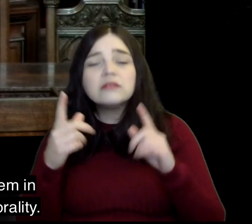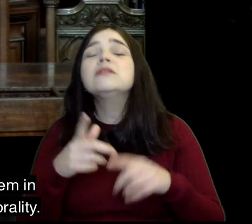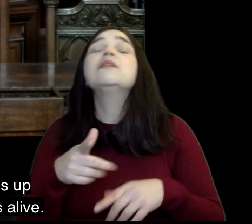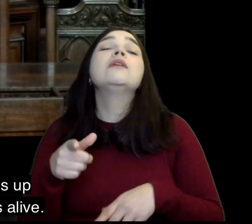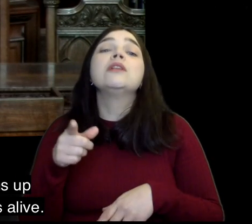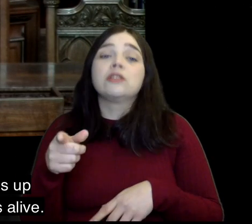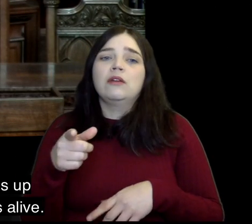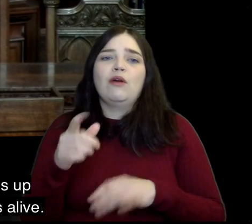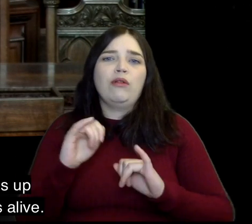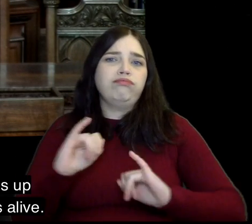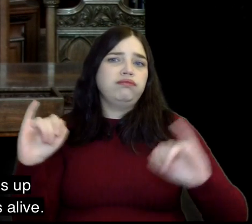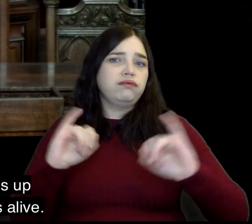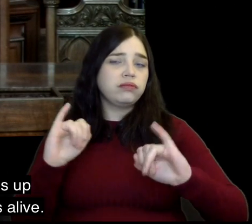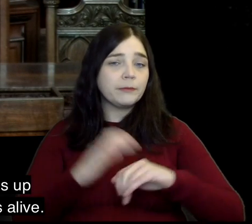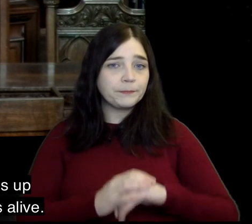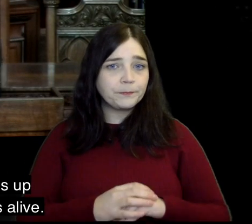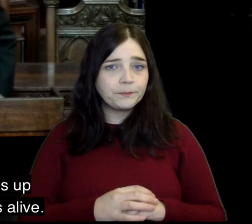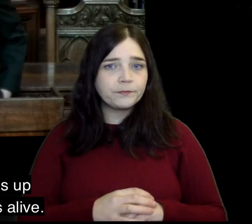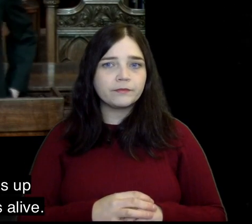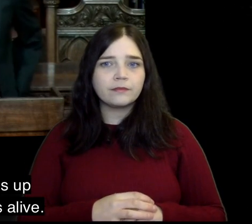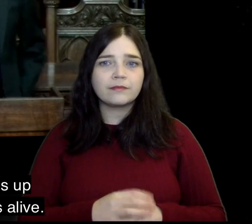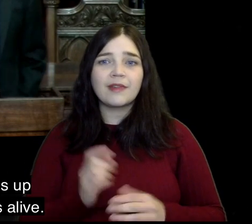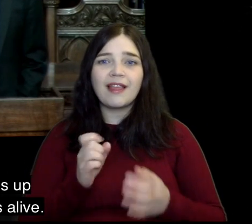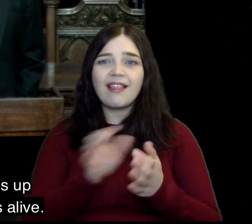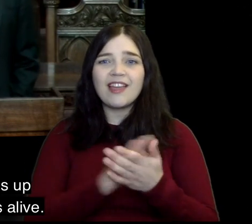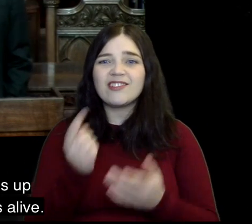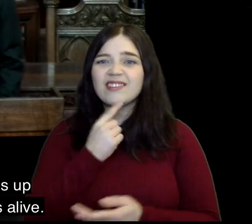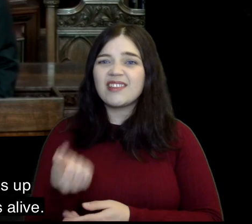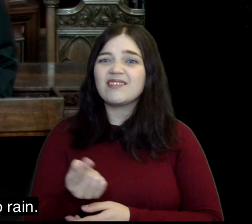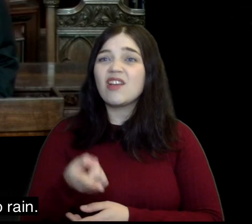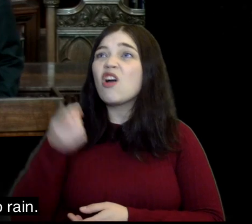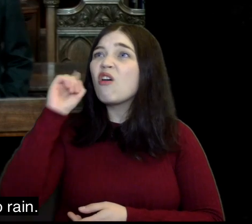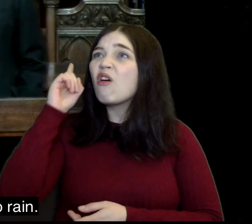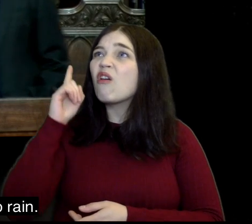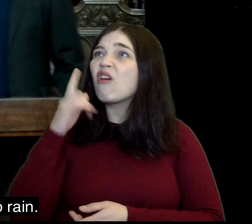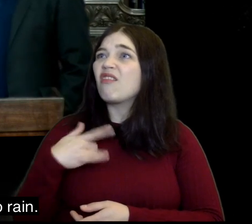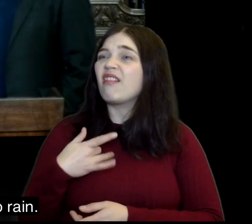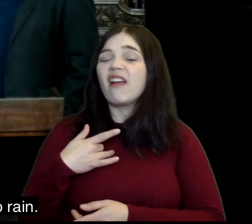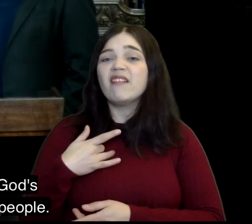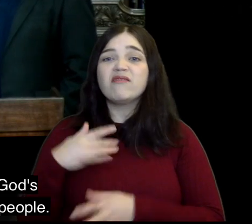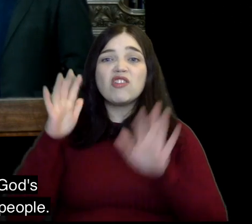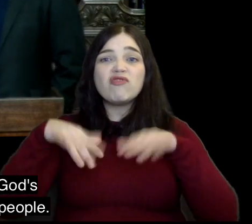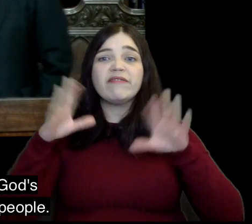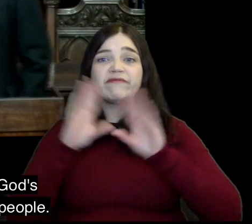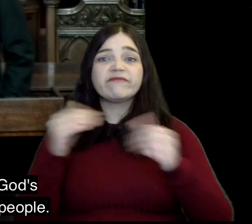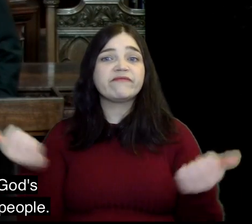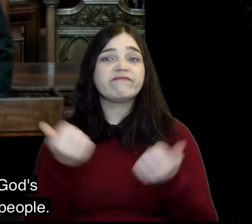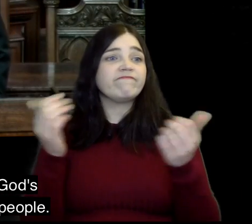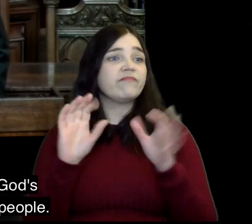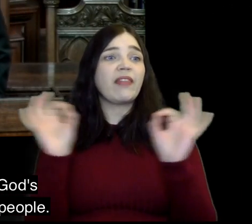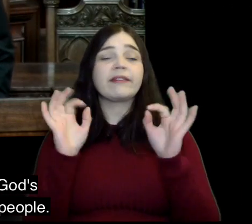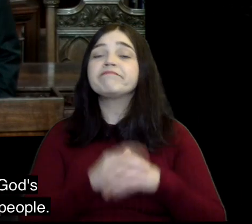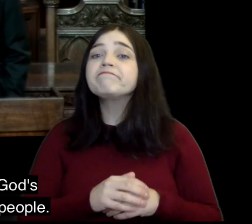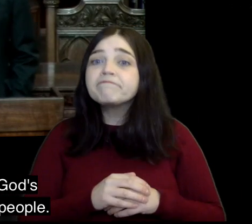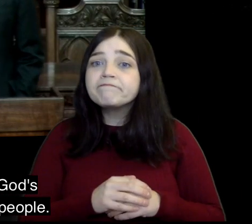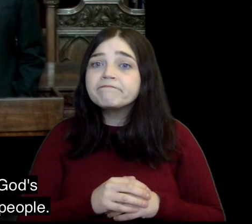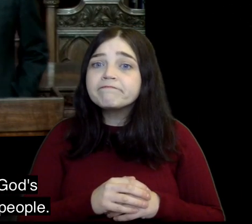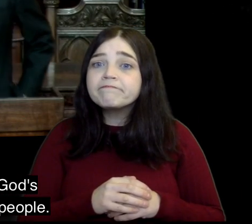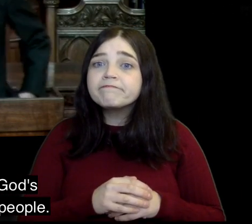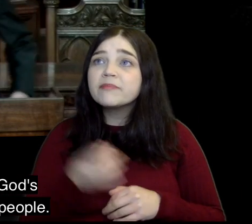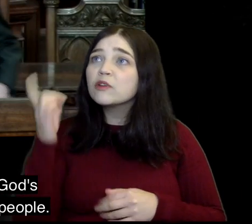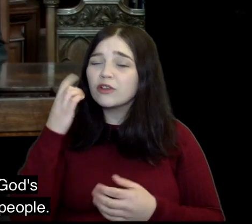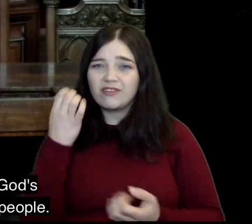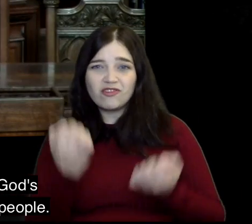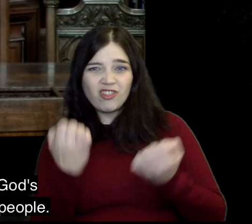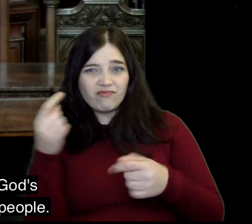all sorts of immorality and Elijah turns up and says God is alive there will be no rain Boom That's